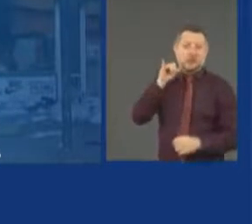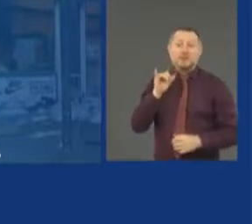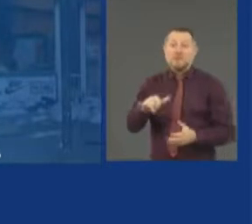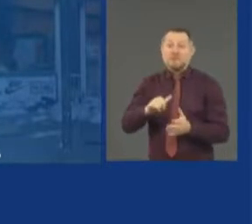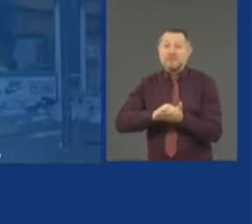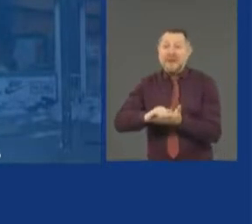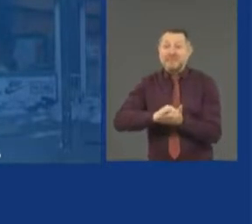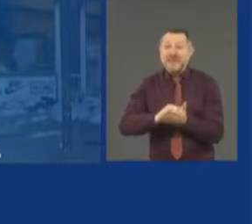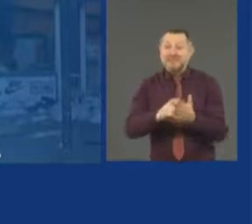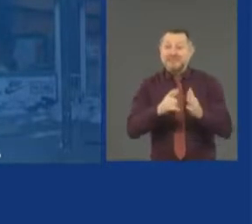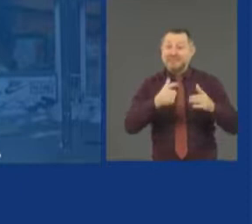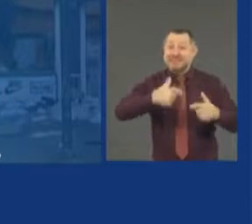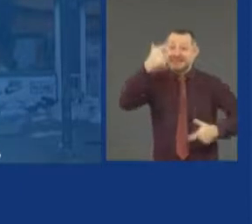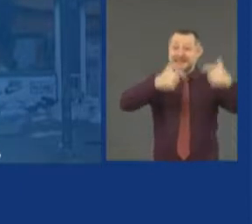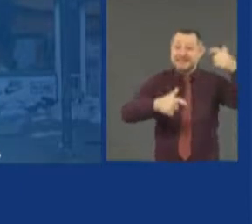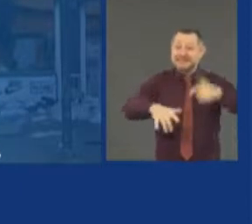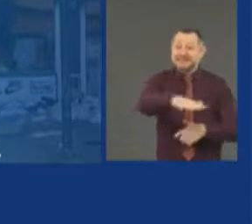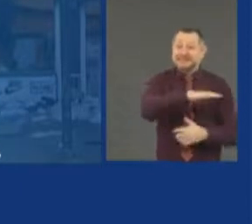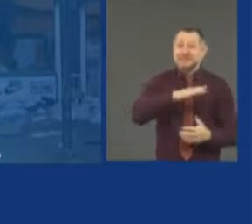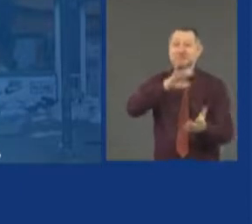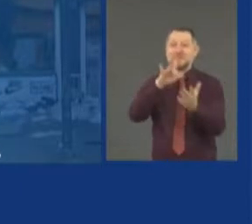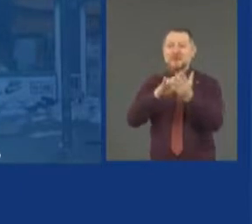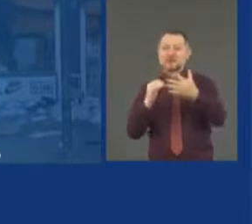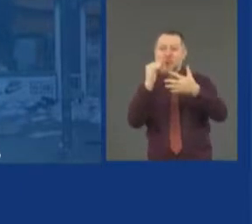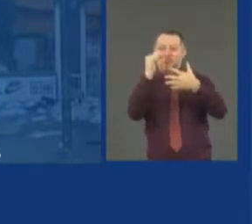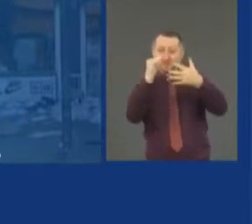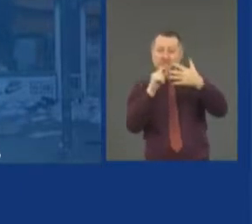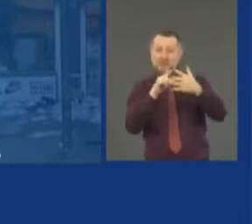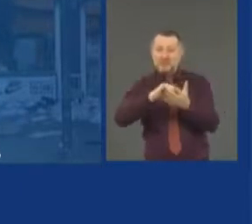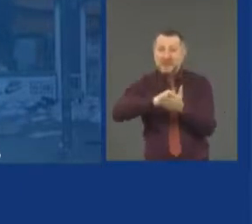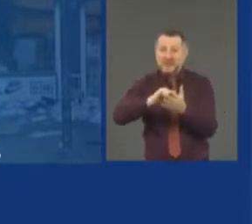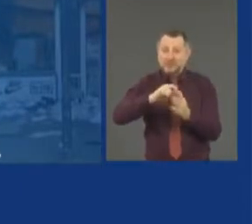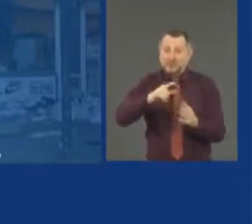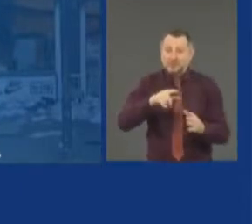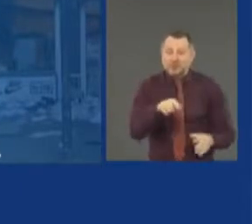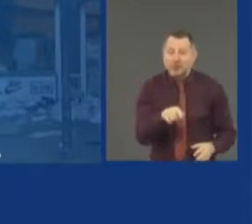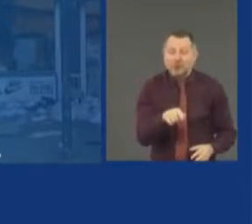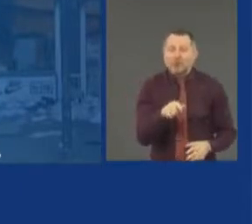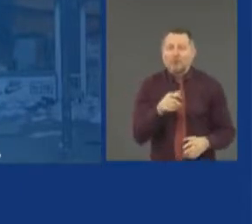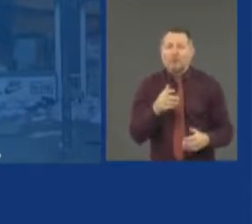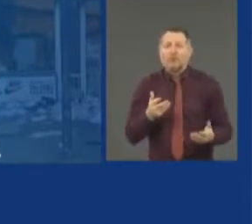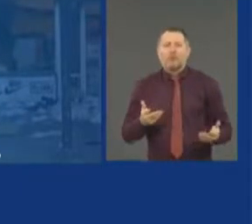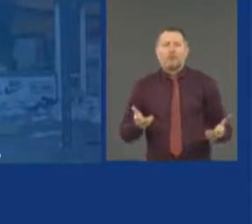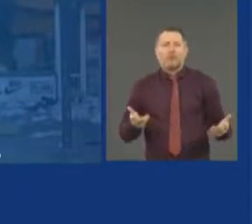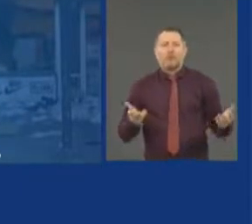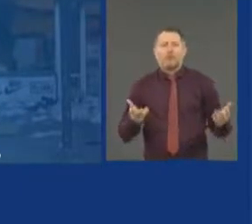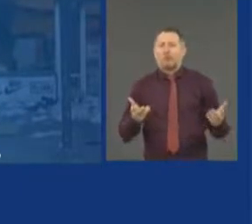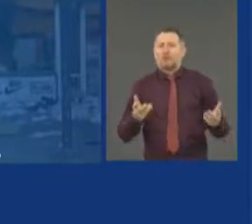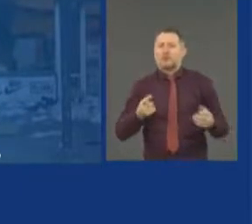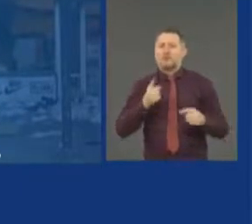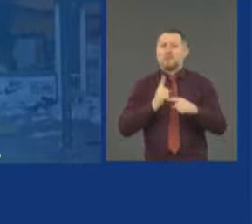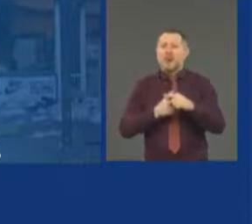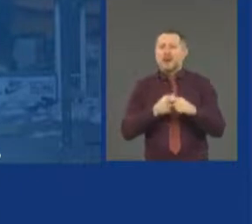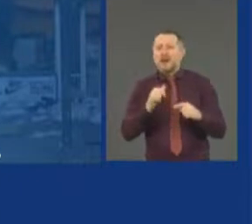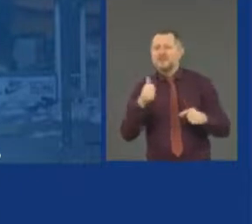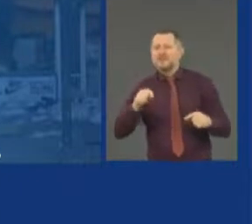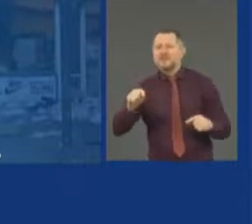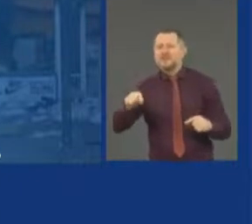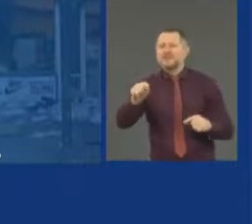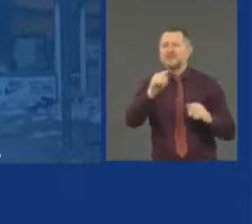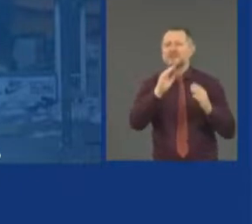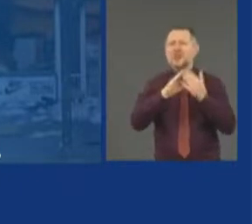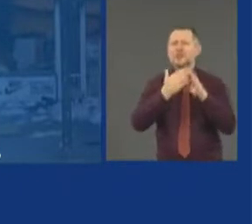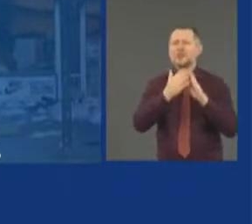middle of Manhattan, also in communities of color, in the Bronx